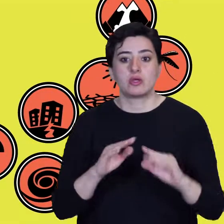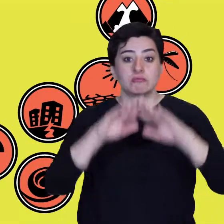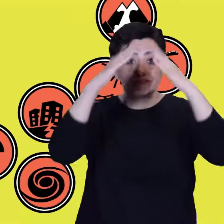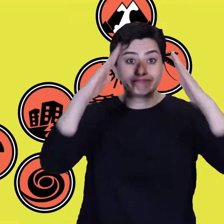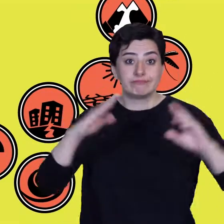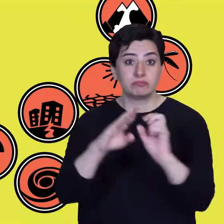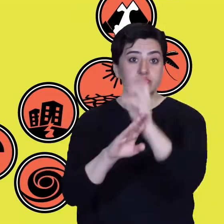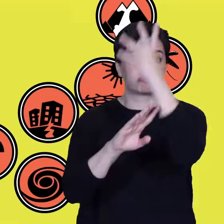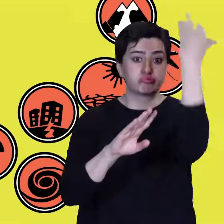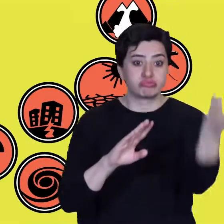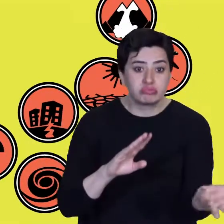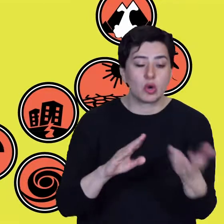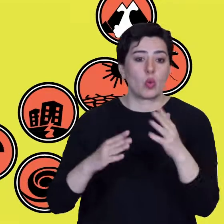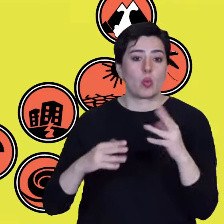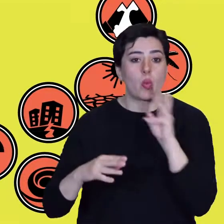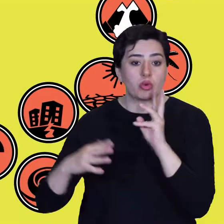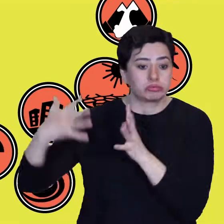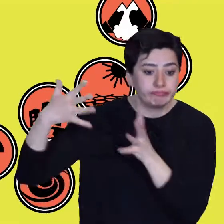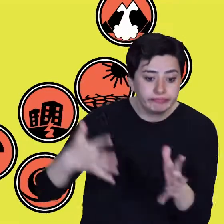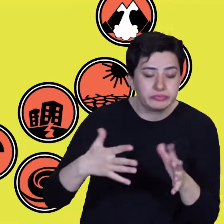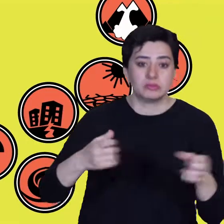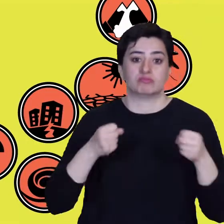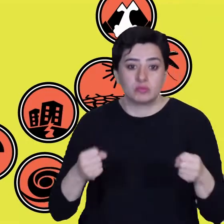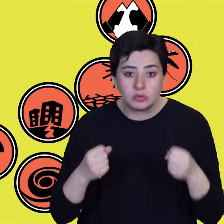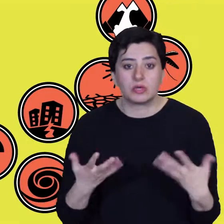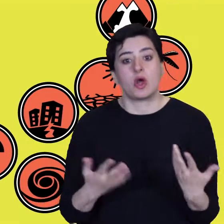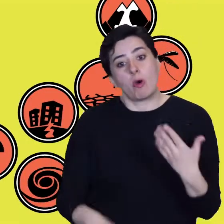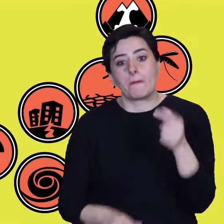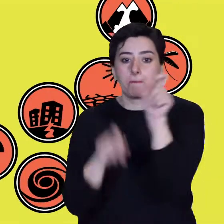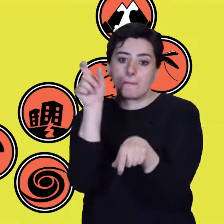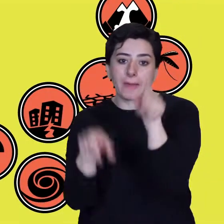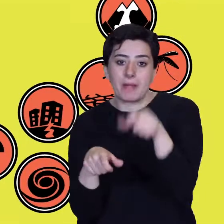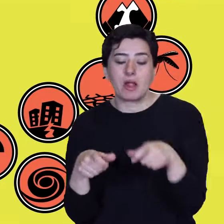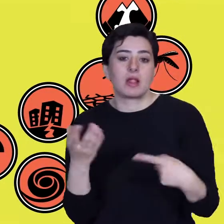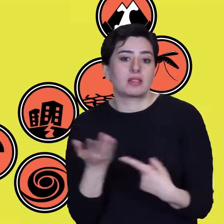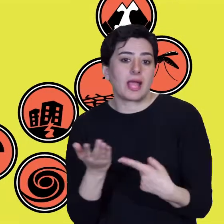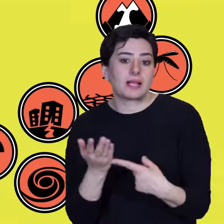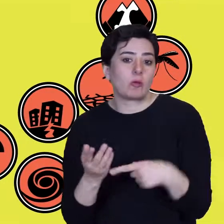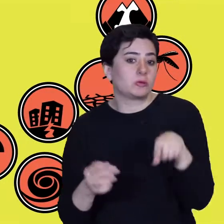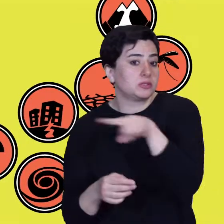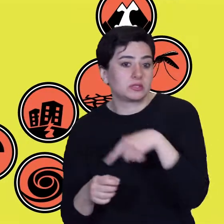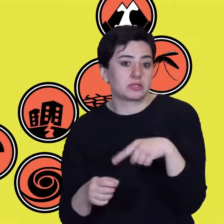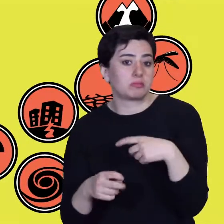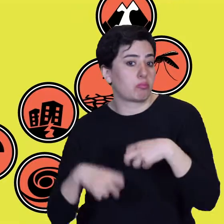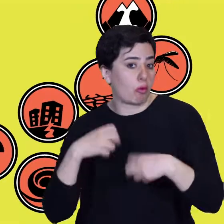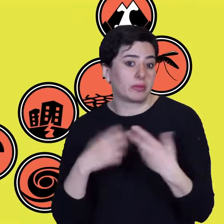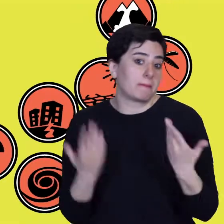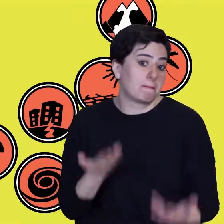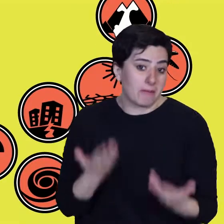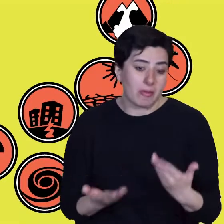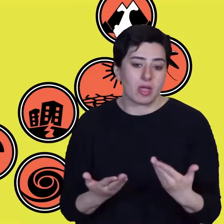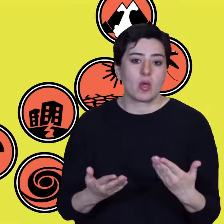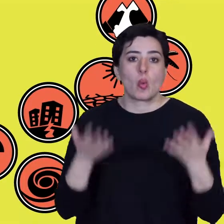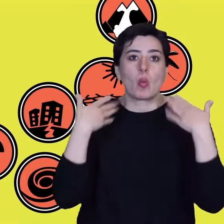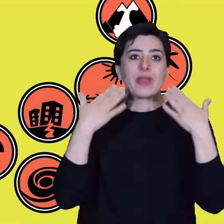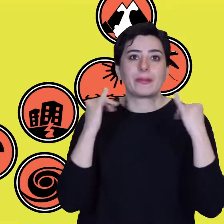landslides. Others are caused by people, known as technological or human-made hazards. These include pollution